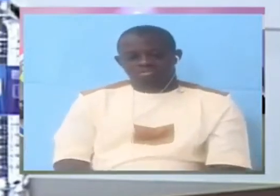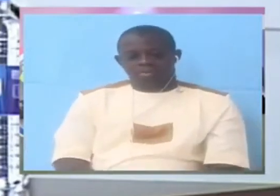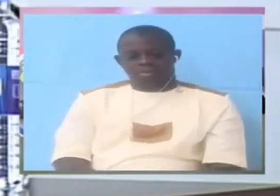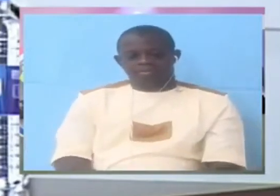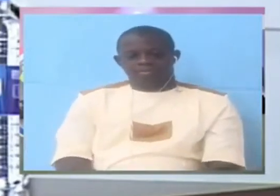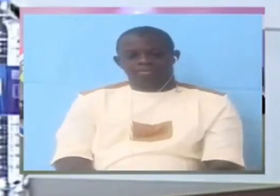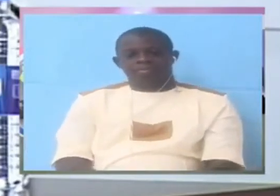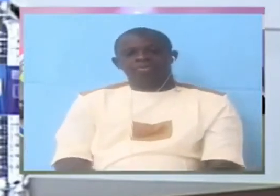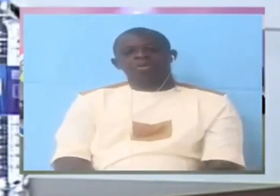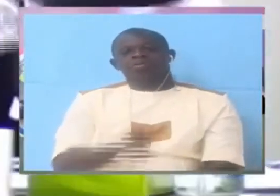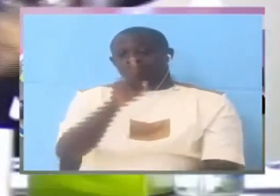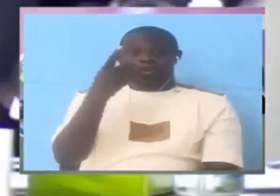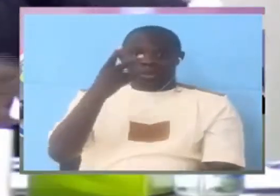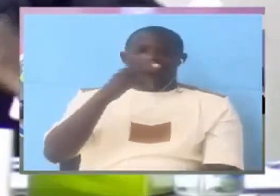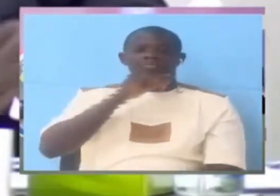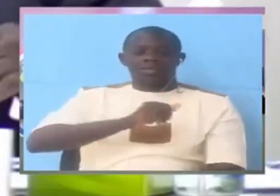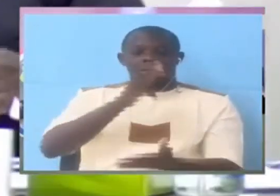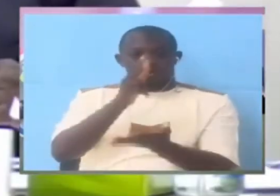You see, Mr. Witness,